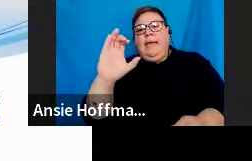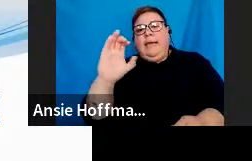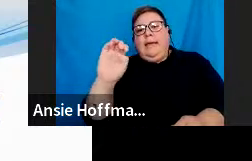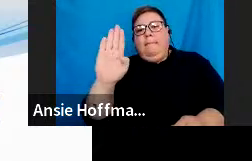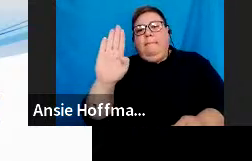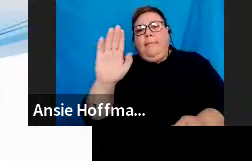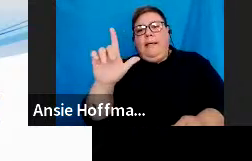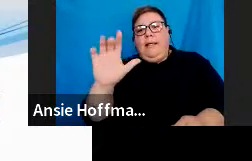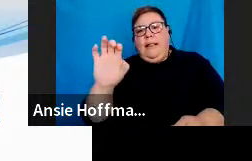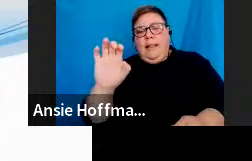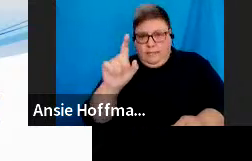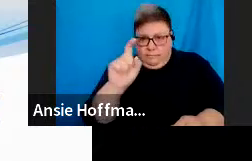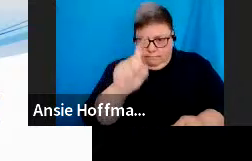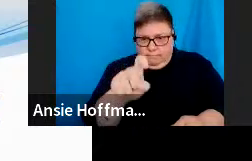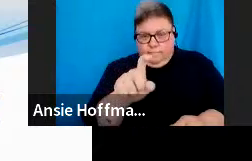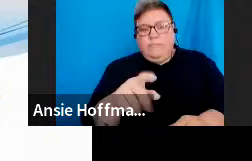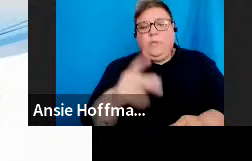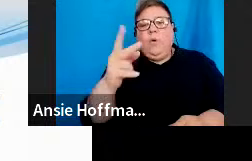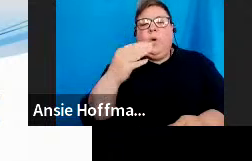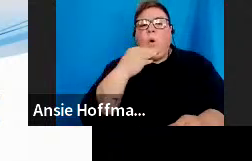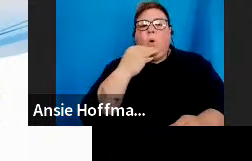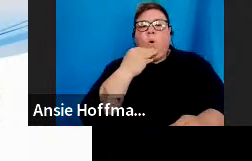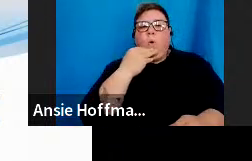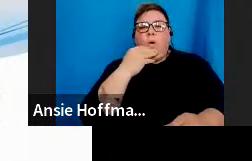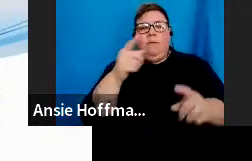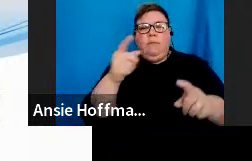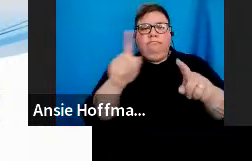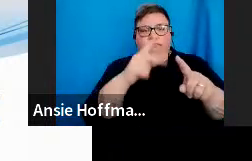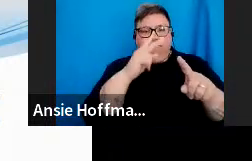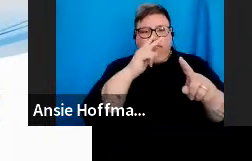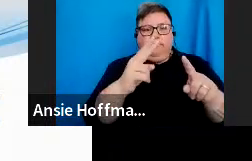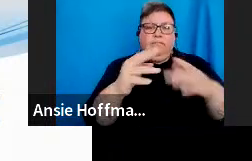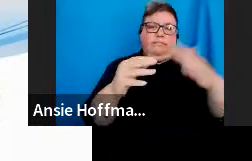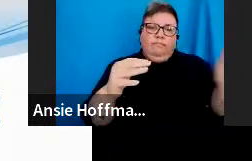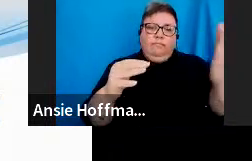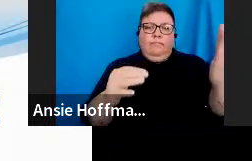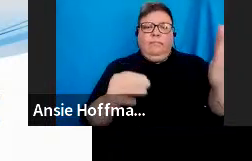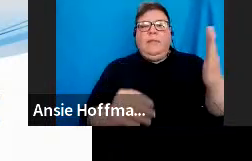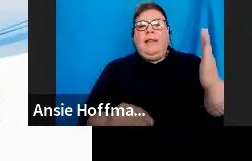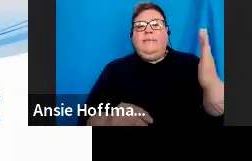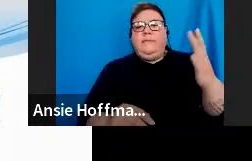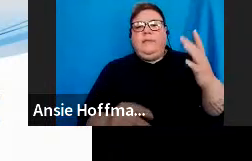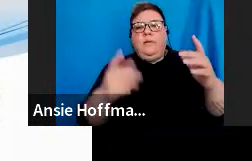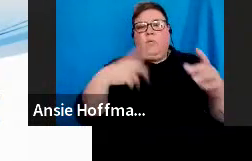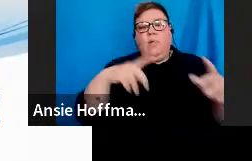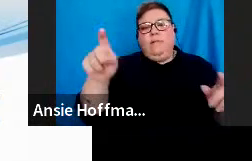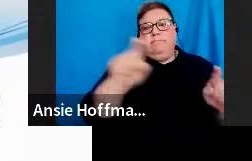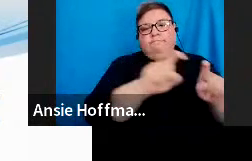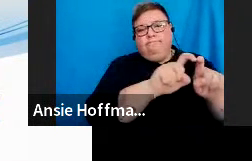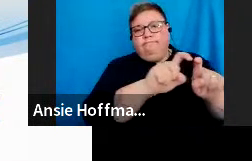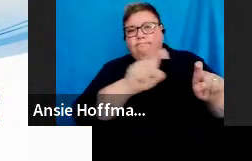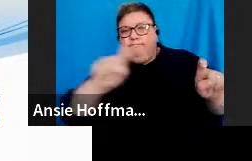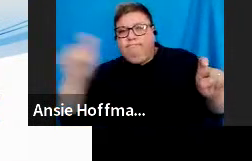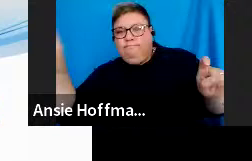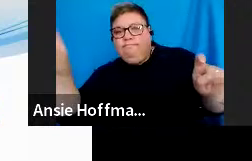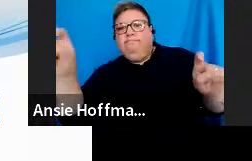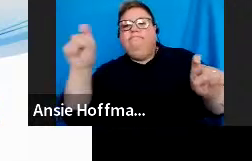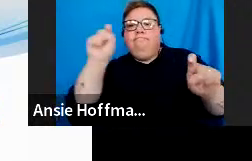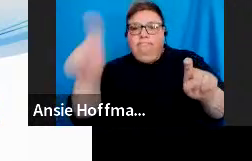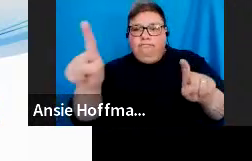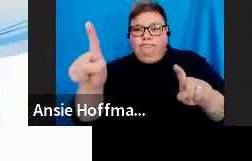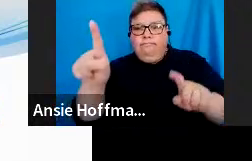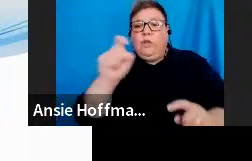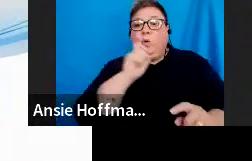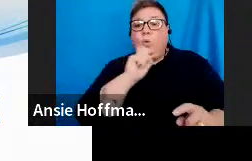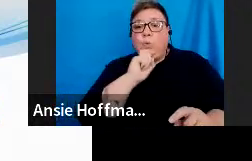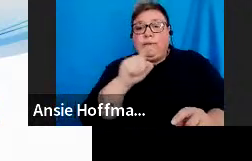unallocated users here. My example on the left where you will drag the certain groups, the certain users that you want to